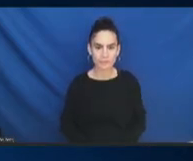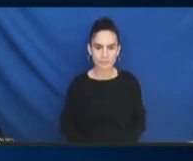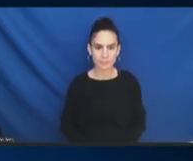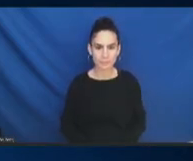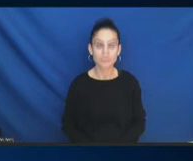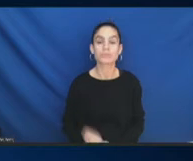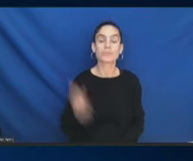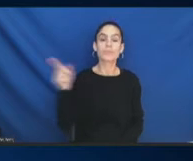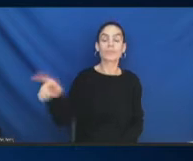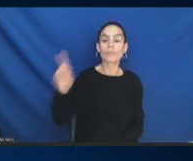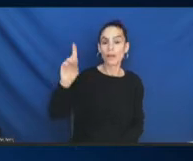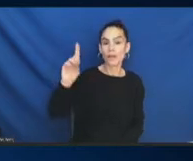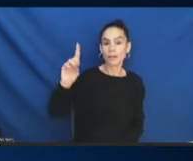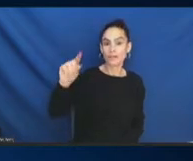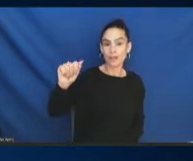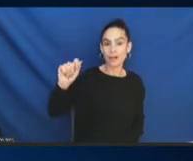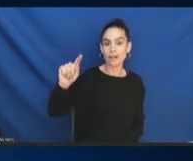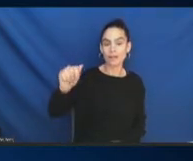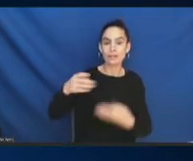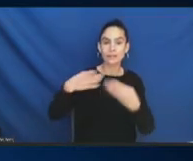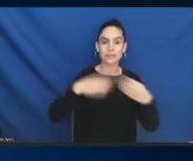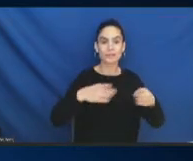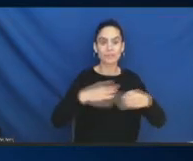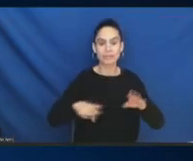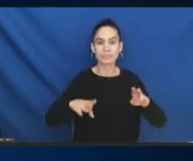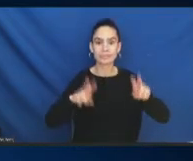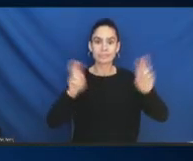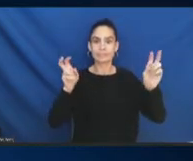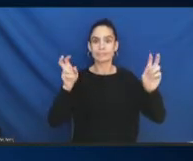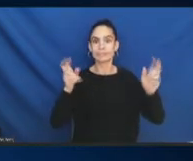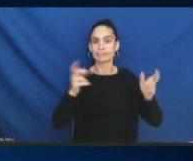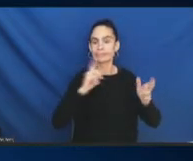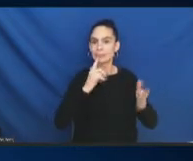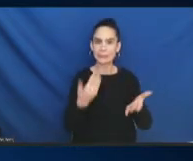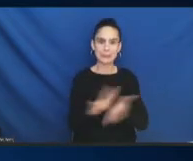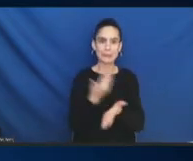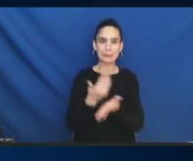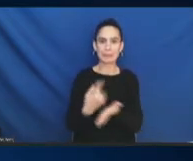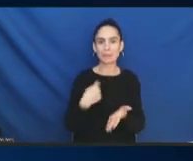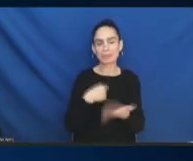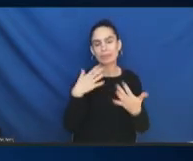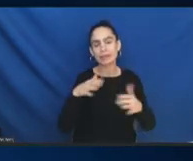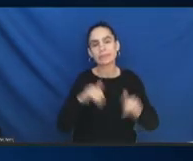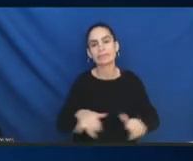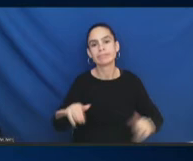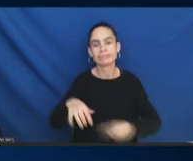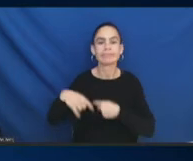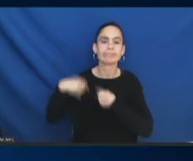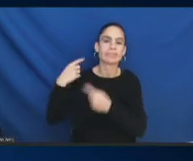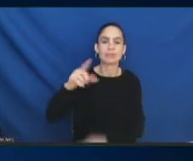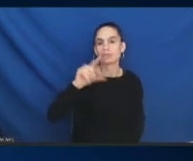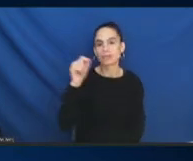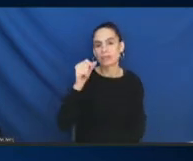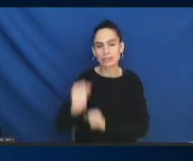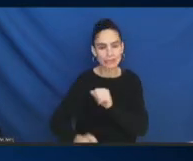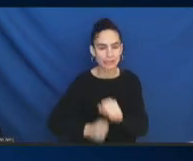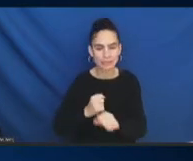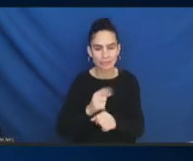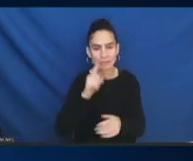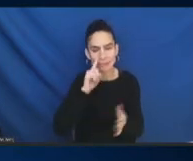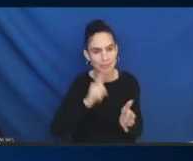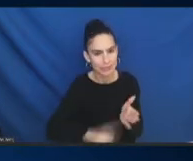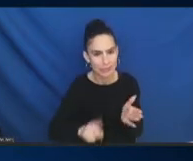is it new? You know, there's a lot of us have been doing it for about 20 years looking at it. And the, I think what I'm worried about is the